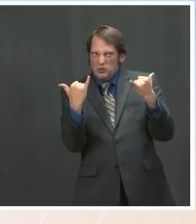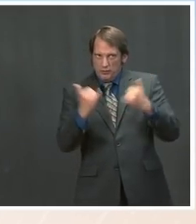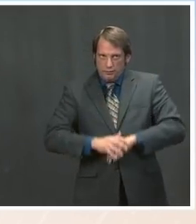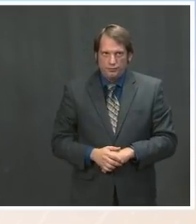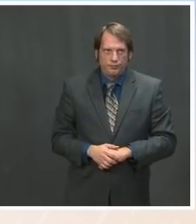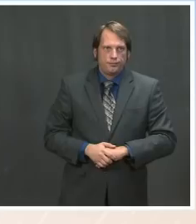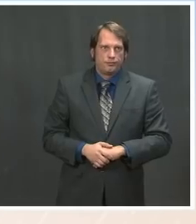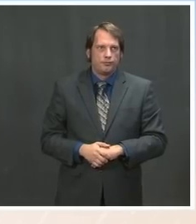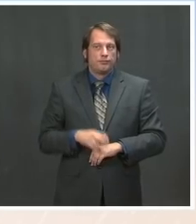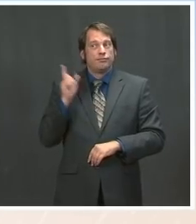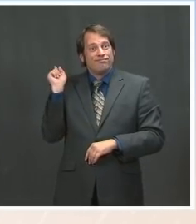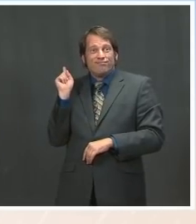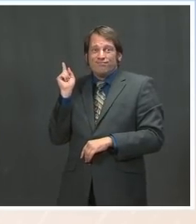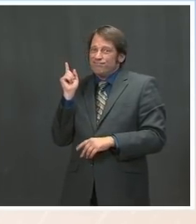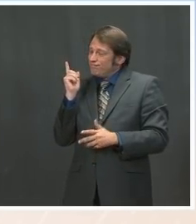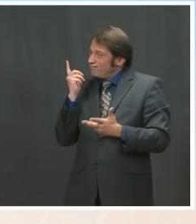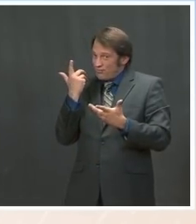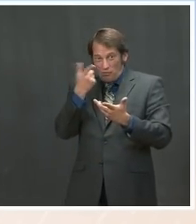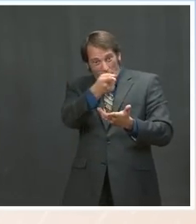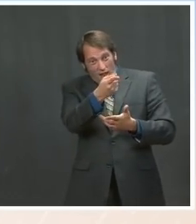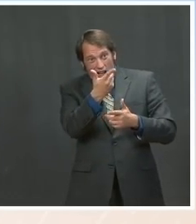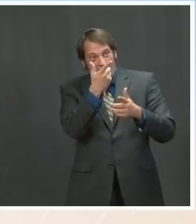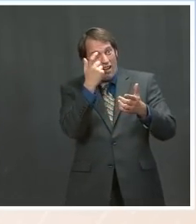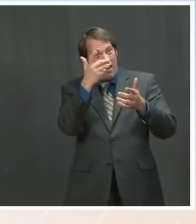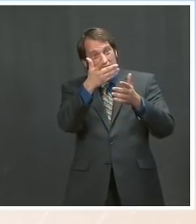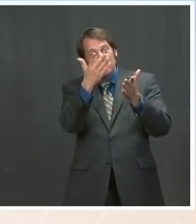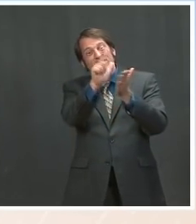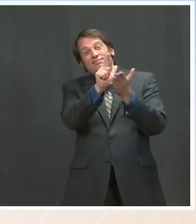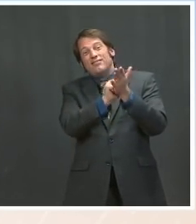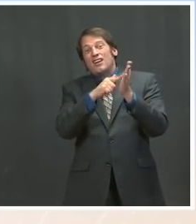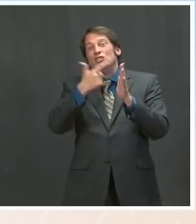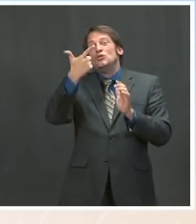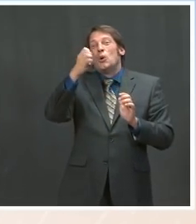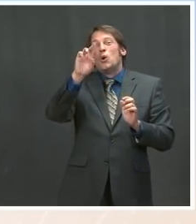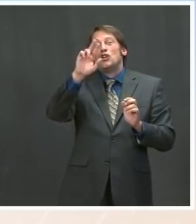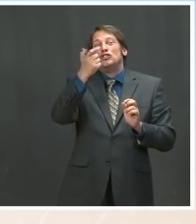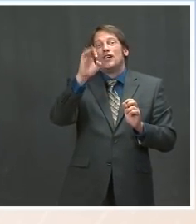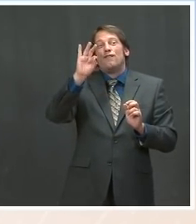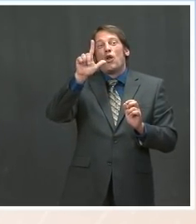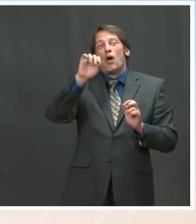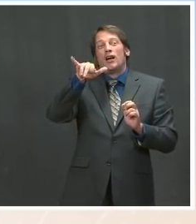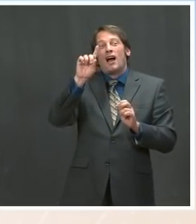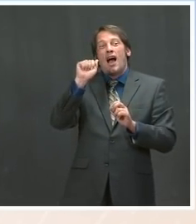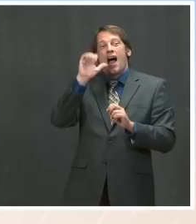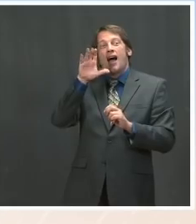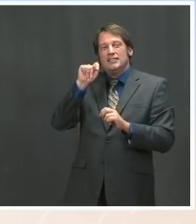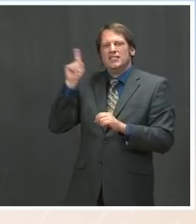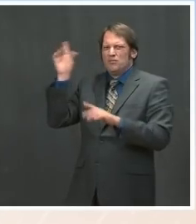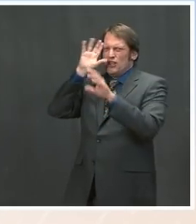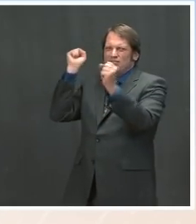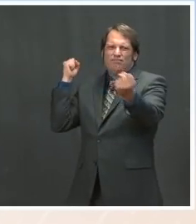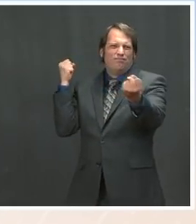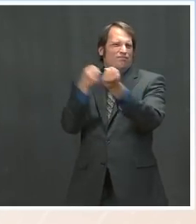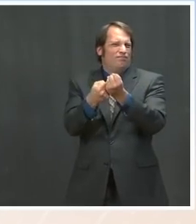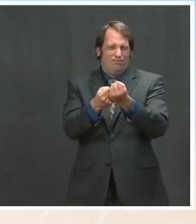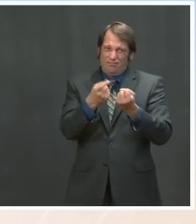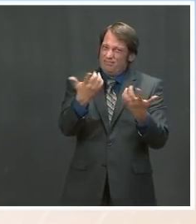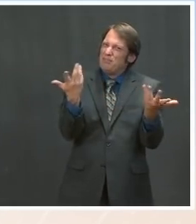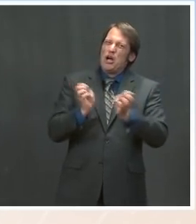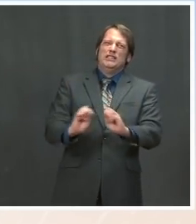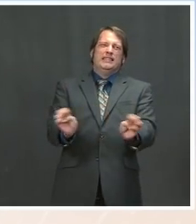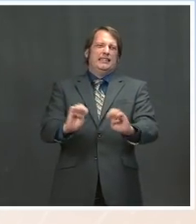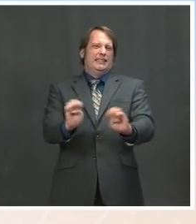there's definite urgency at this point in time and will continue to convey that. I'd also note our initial budget calls for increasing funding for the Department of